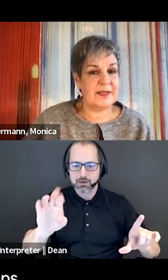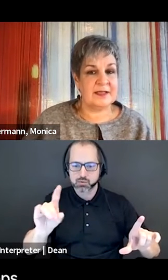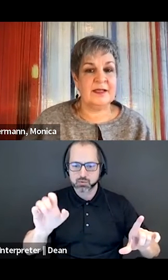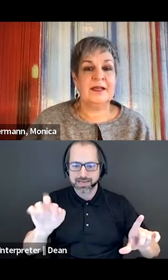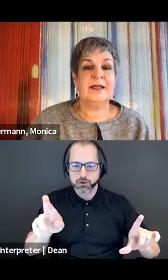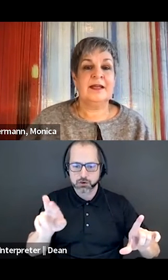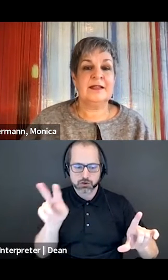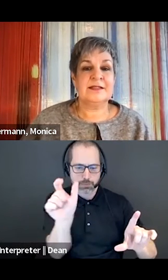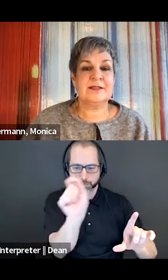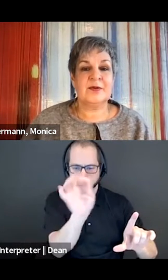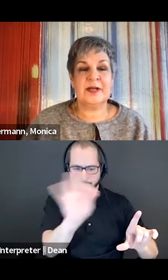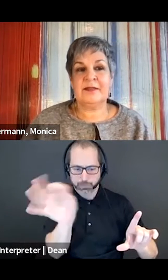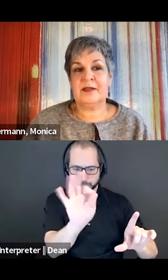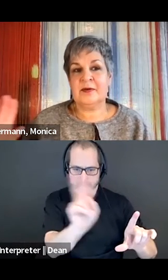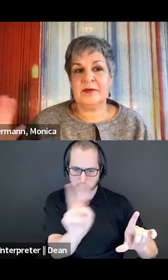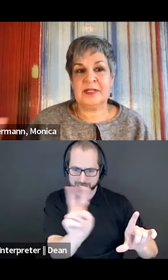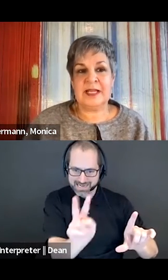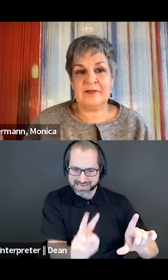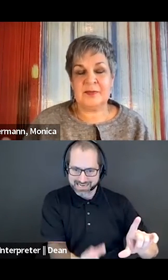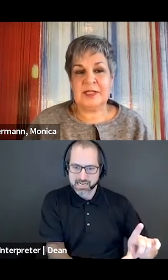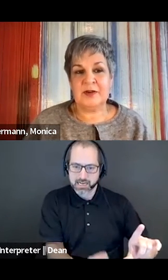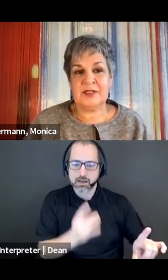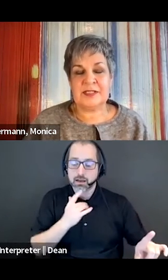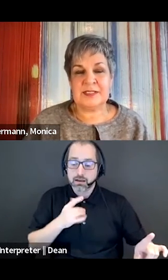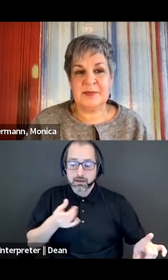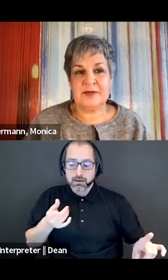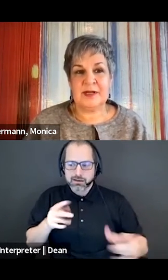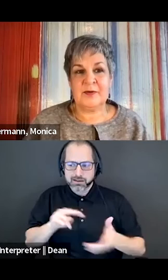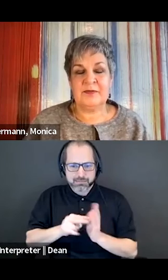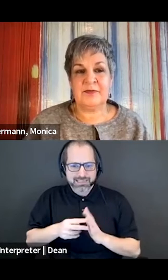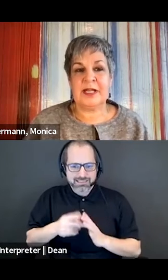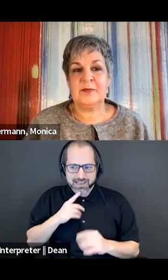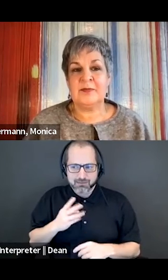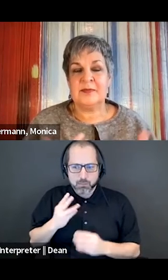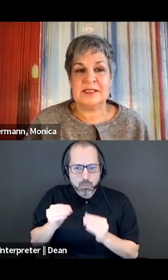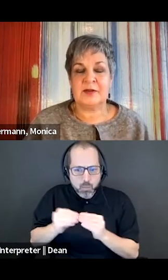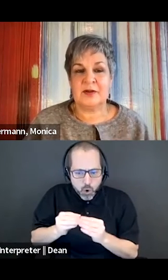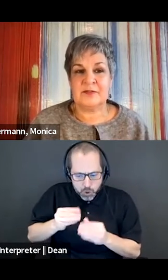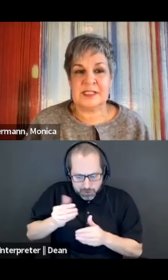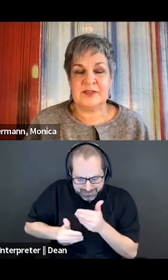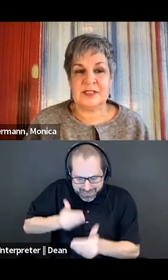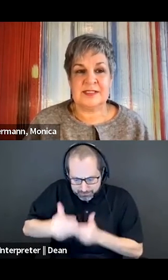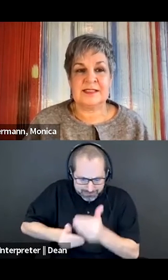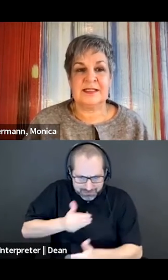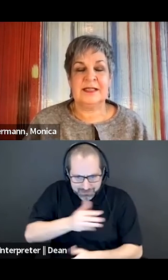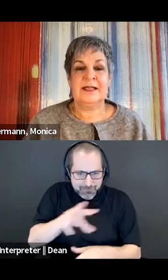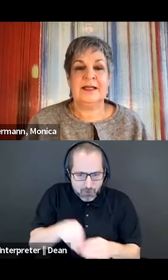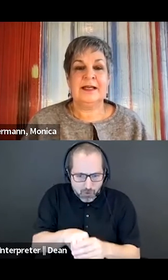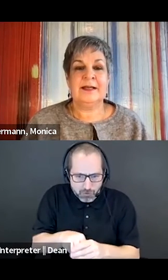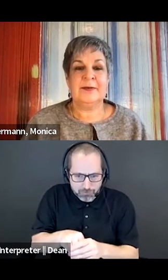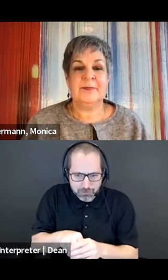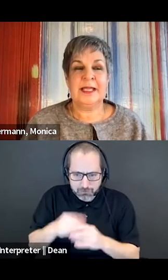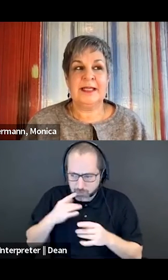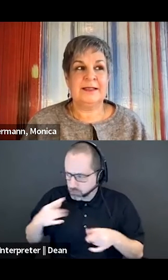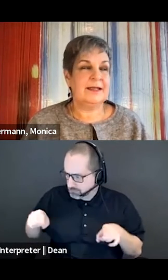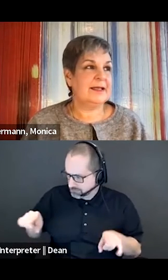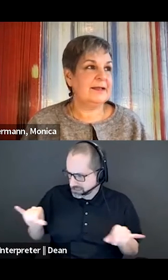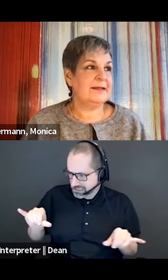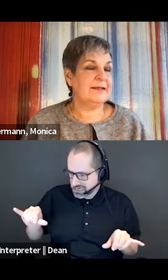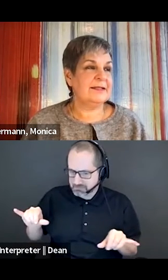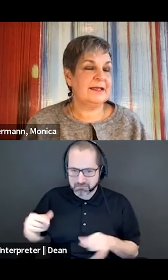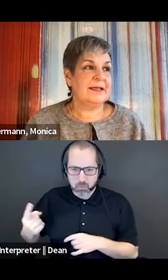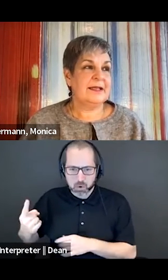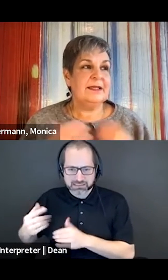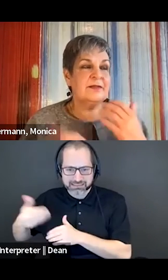do the same thing. And so I think we really have to be conscious about how we frame these conversations. And,